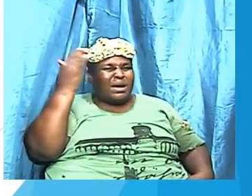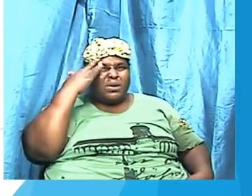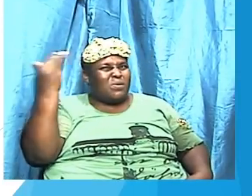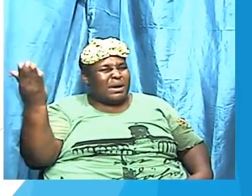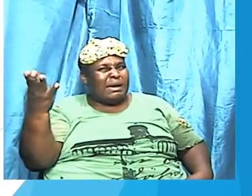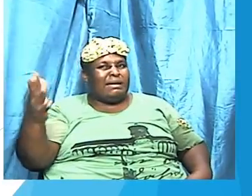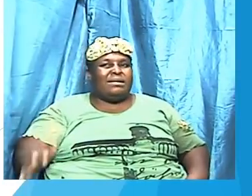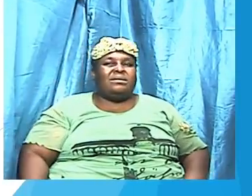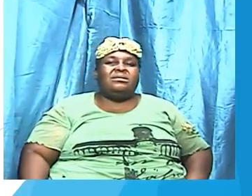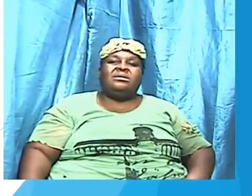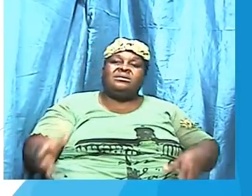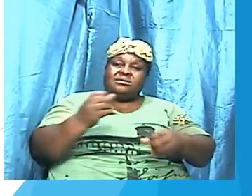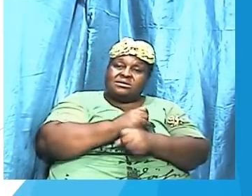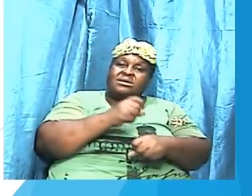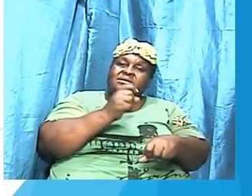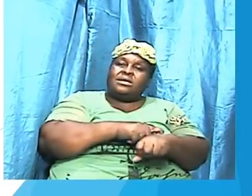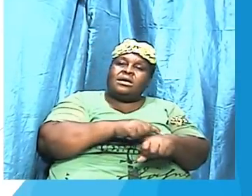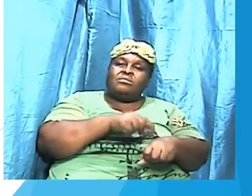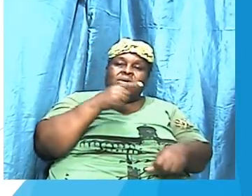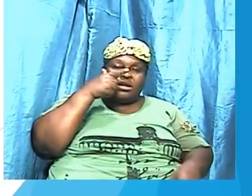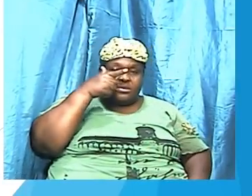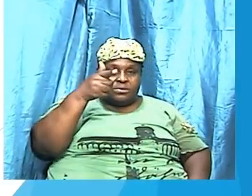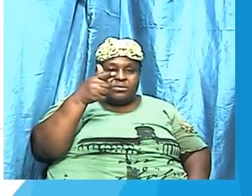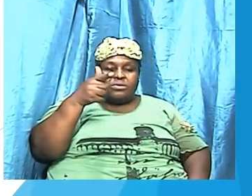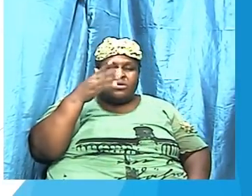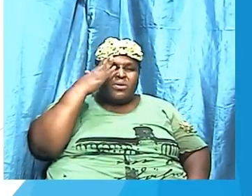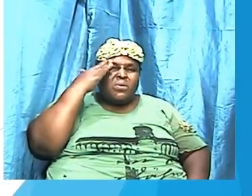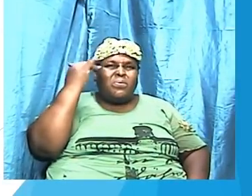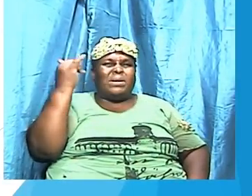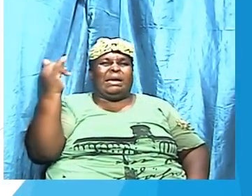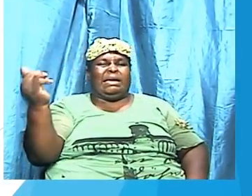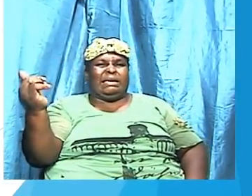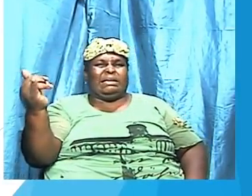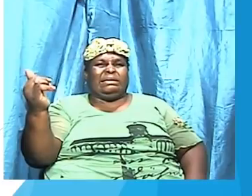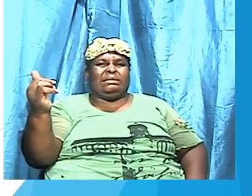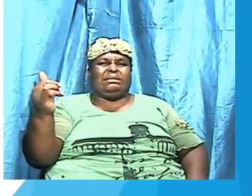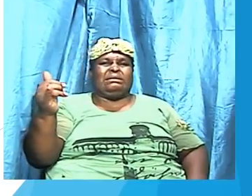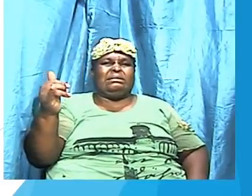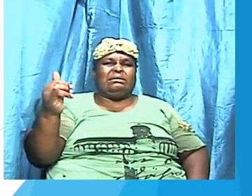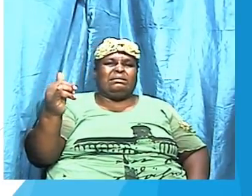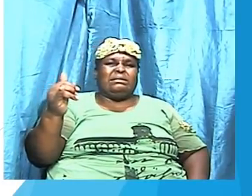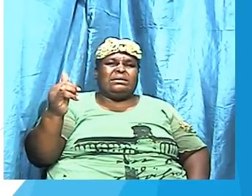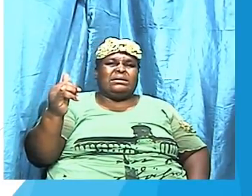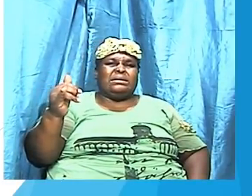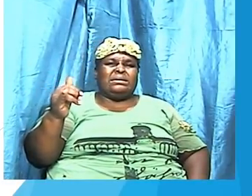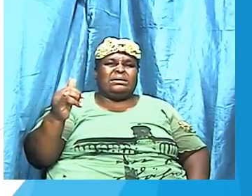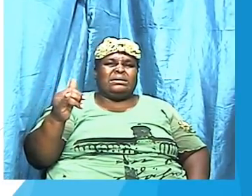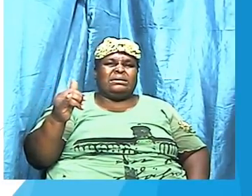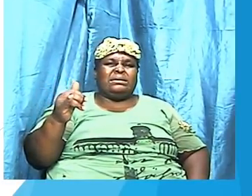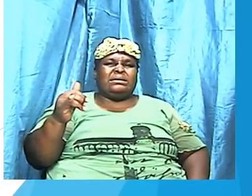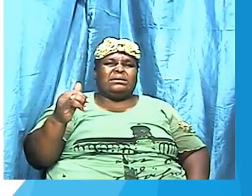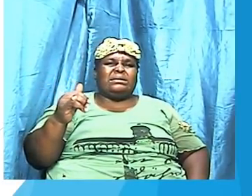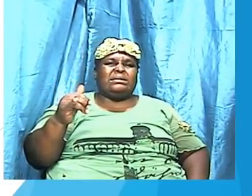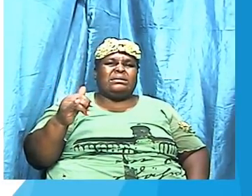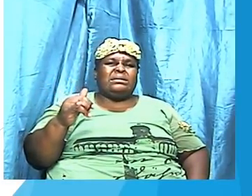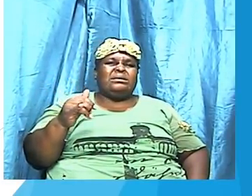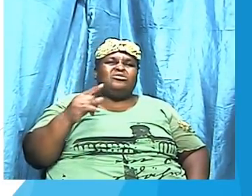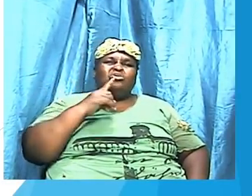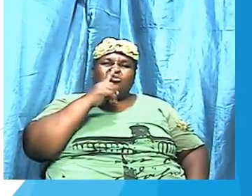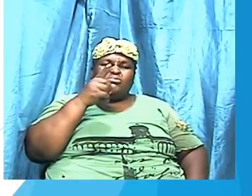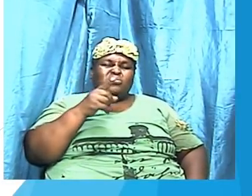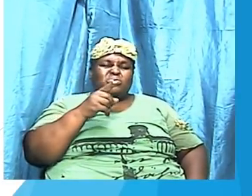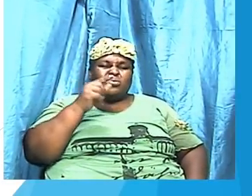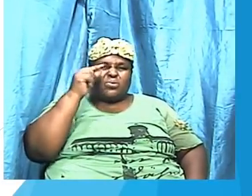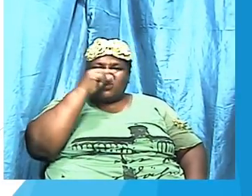and look at that or why is it that the original Greek text